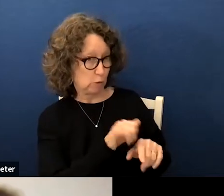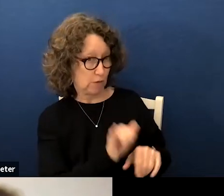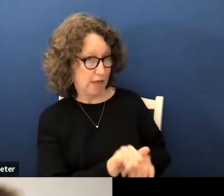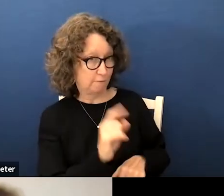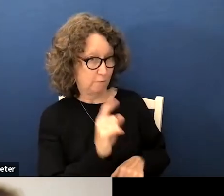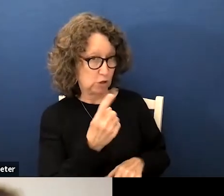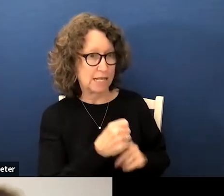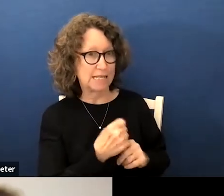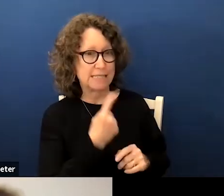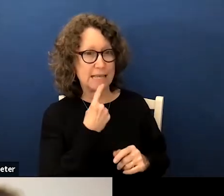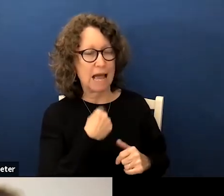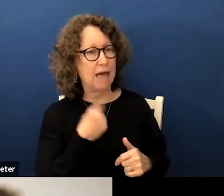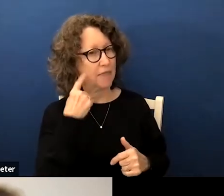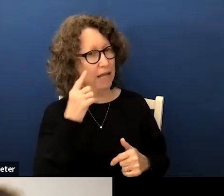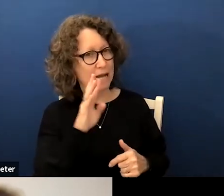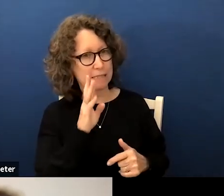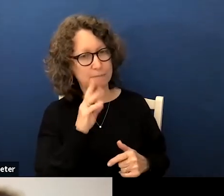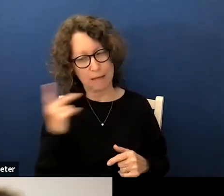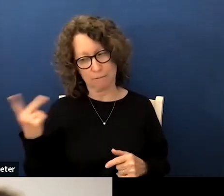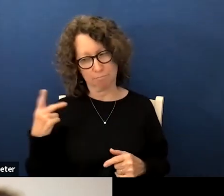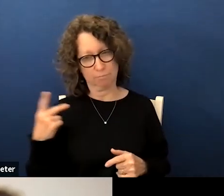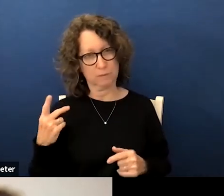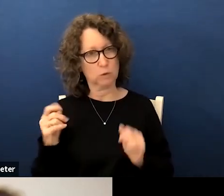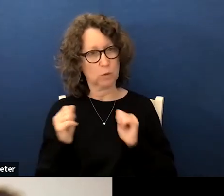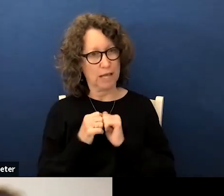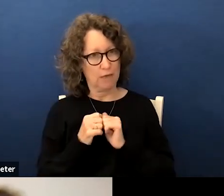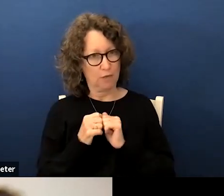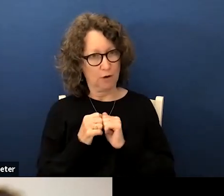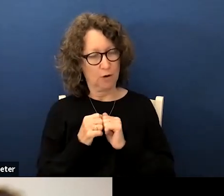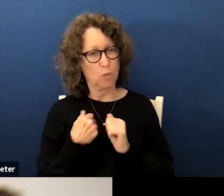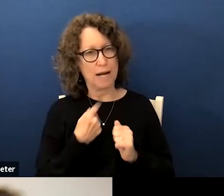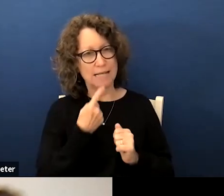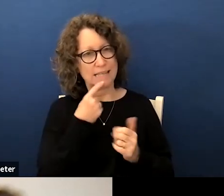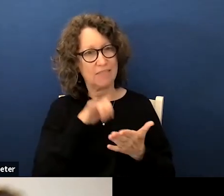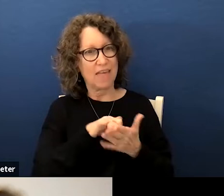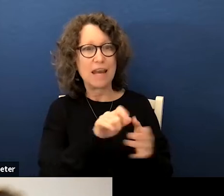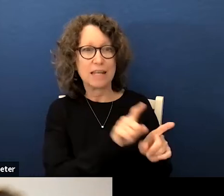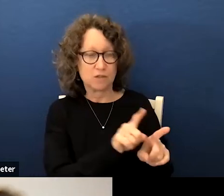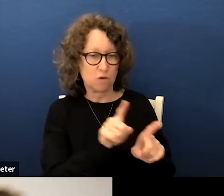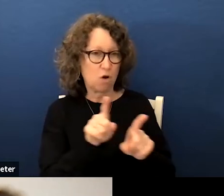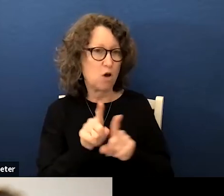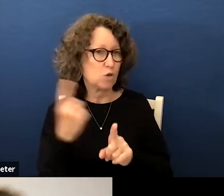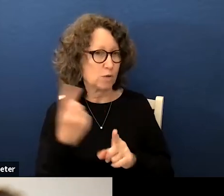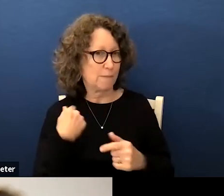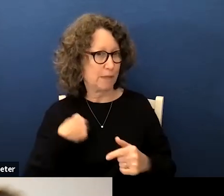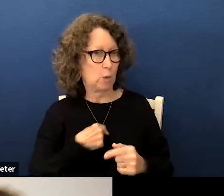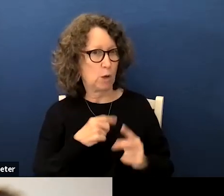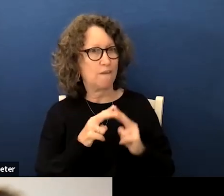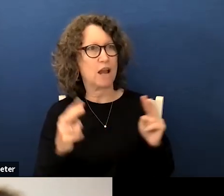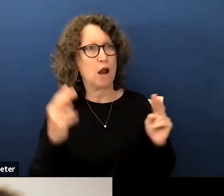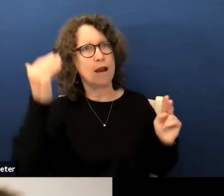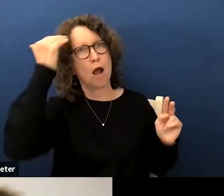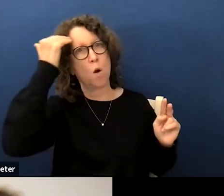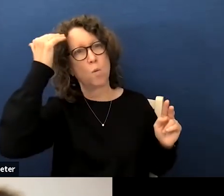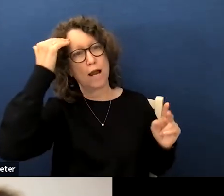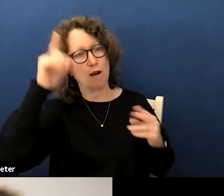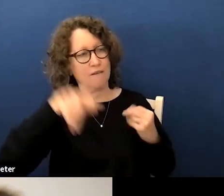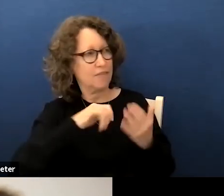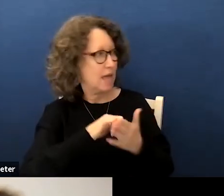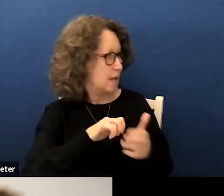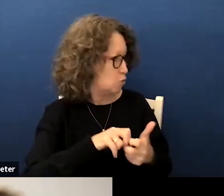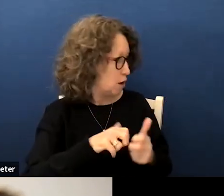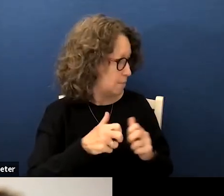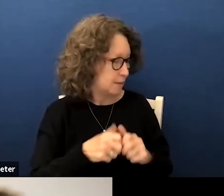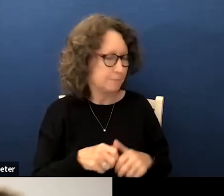and just say that i think i speak for miss escobedo my and and myself when i say that that is also something that we're very mindful of um